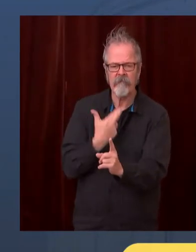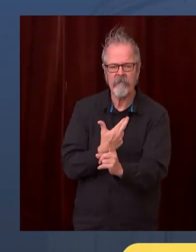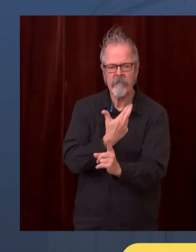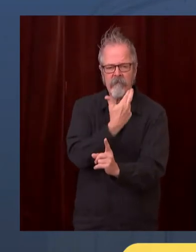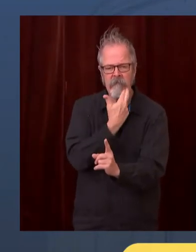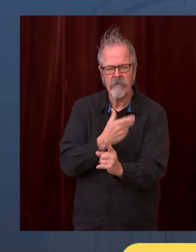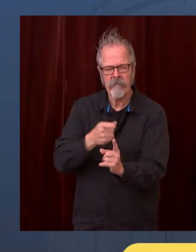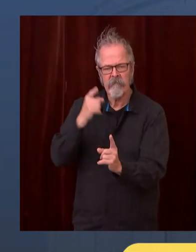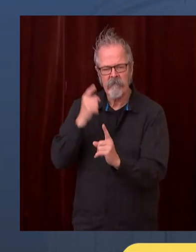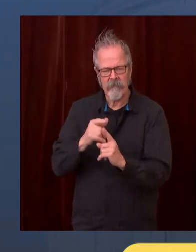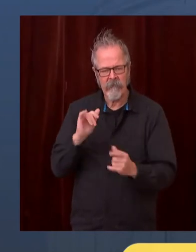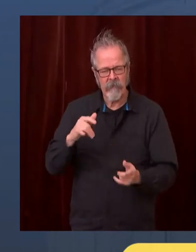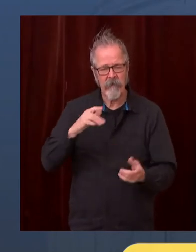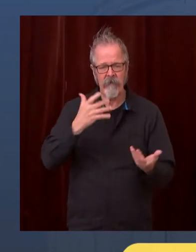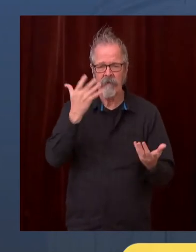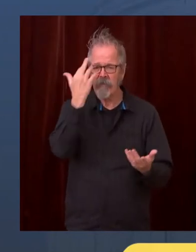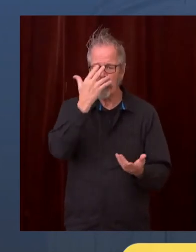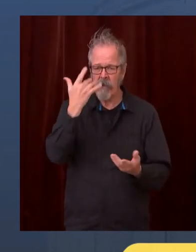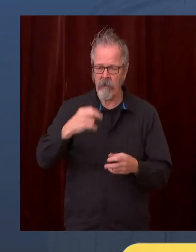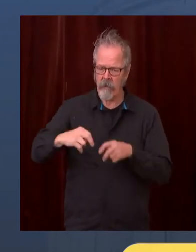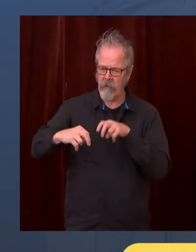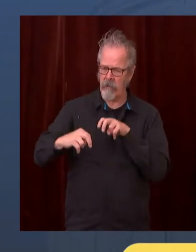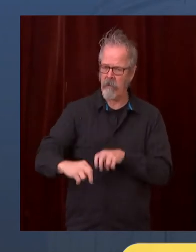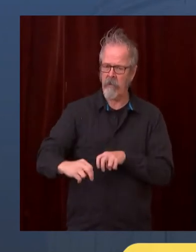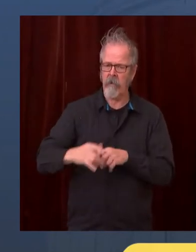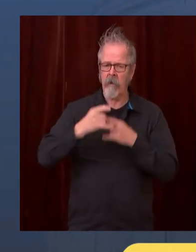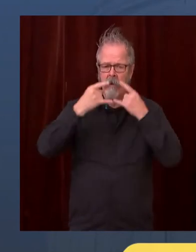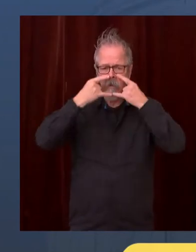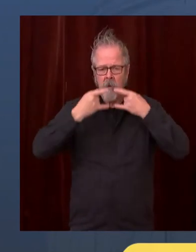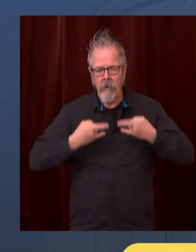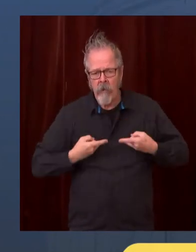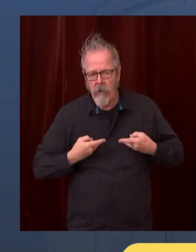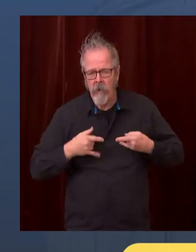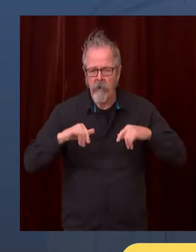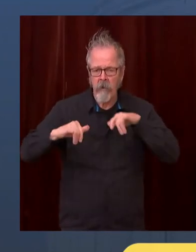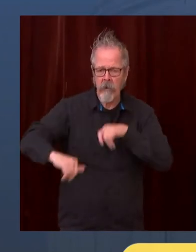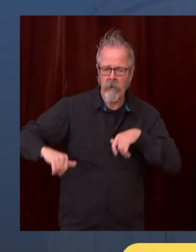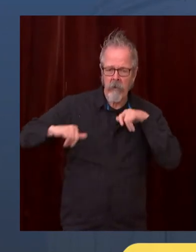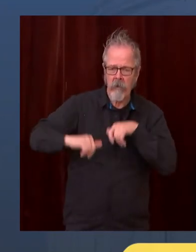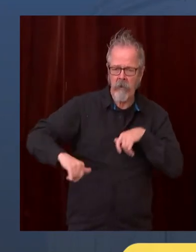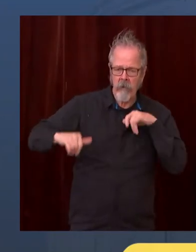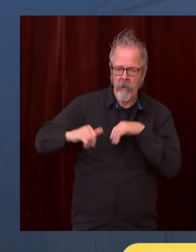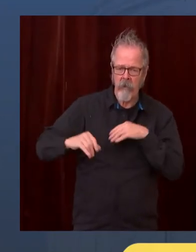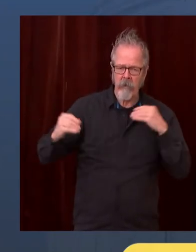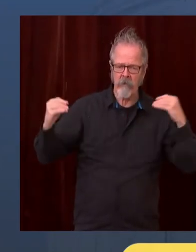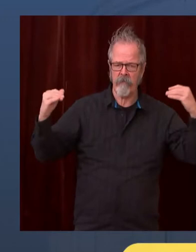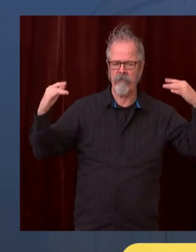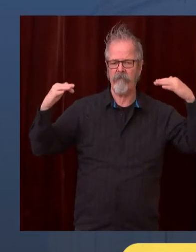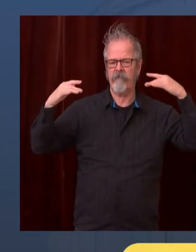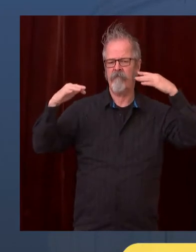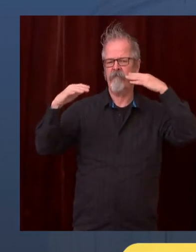there's nothing that we can do to ameliorate that, because people have to take their mask off when they eat.